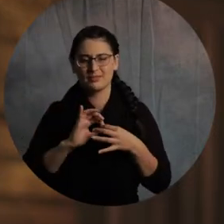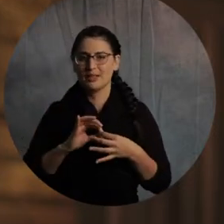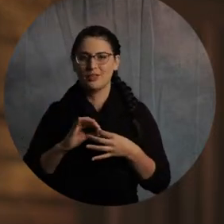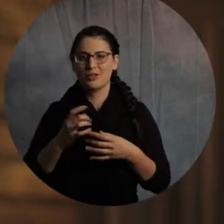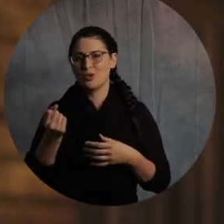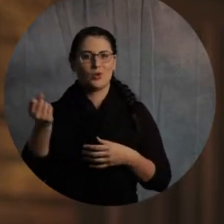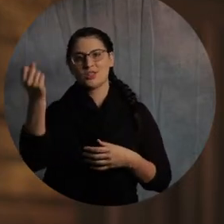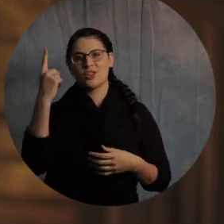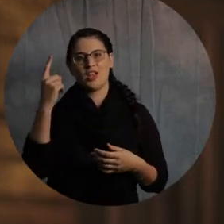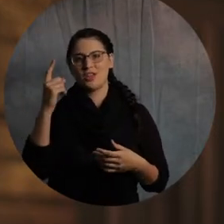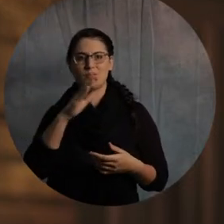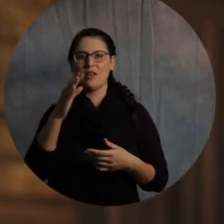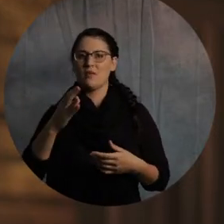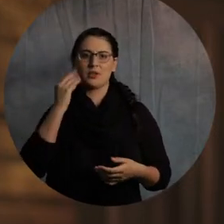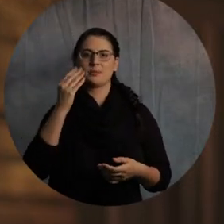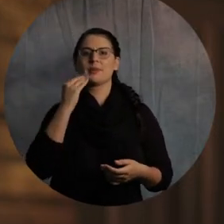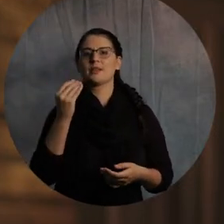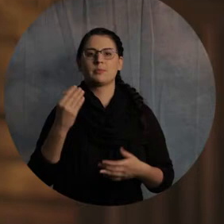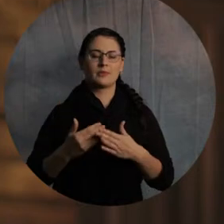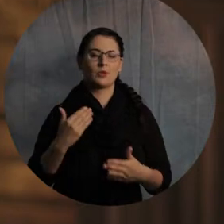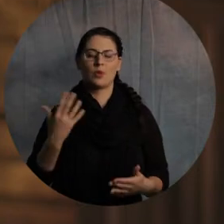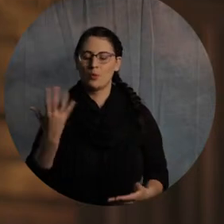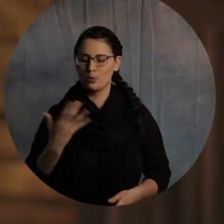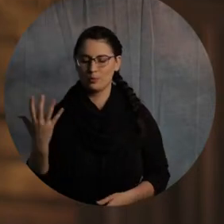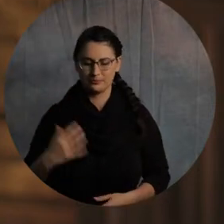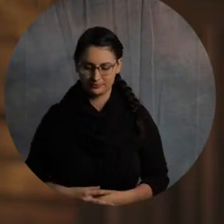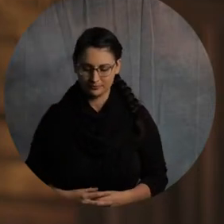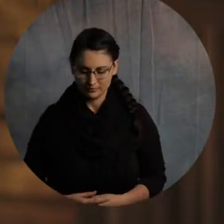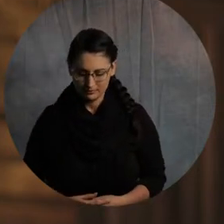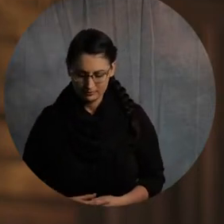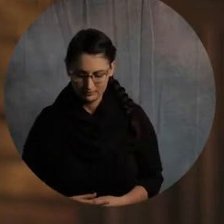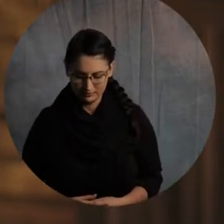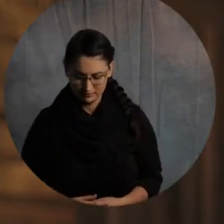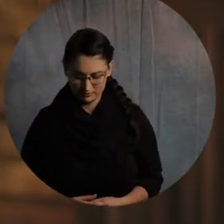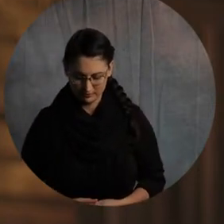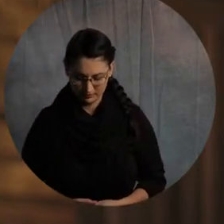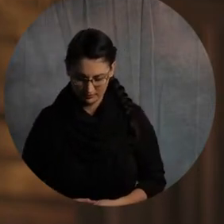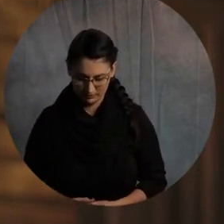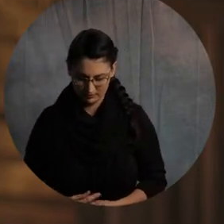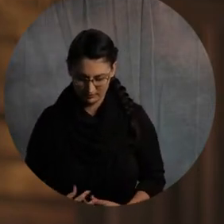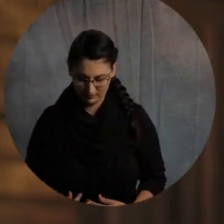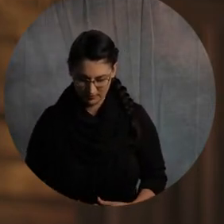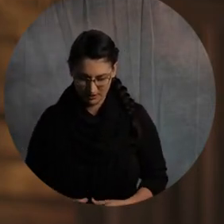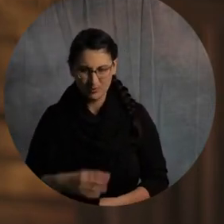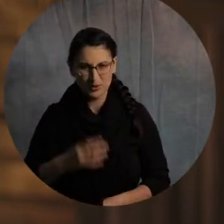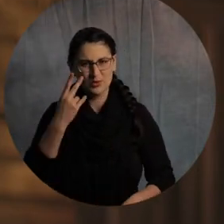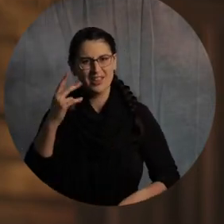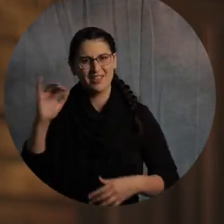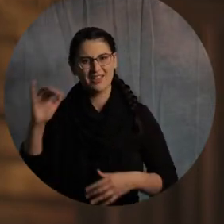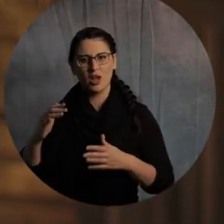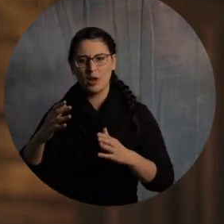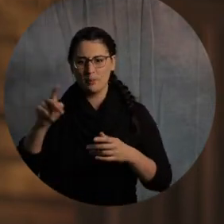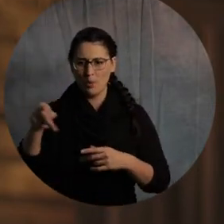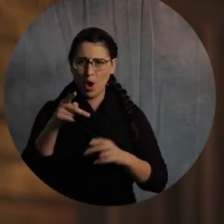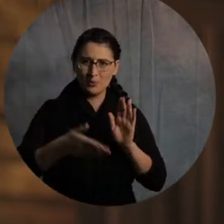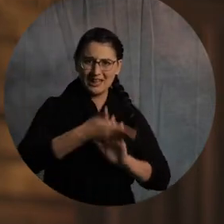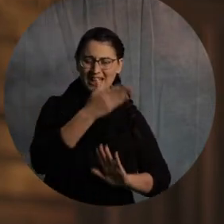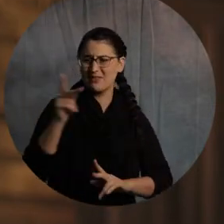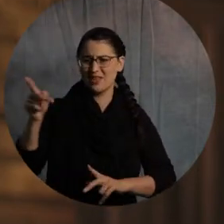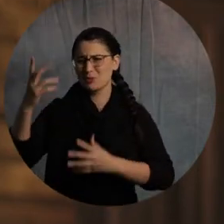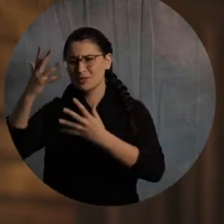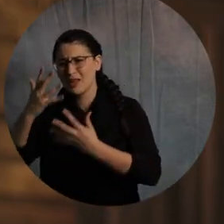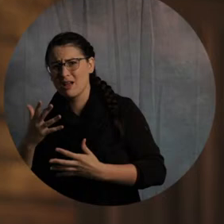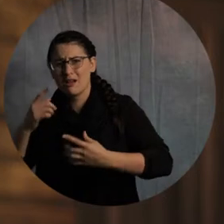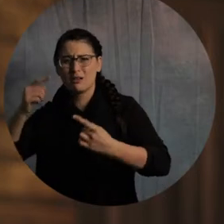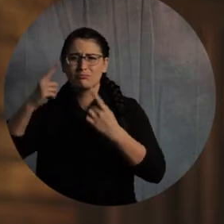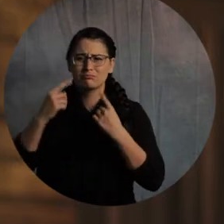When you see that kind of heartbreak at a departure, then that tells you how awesome it was. So here's what I want to say to those who are listening